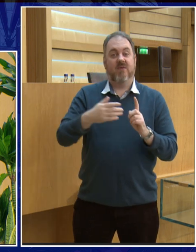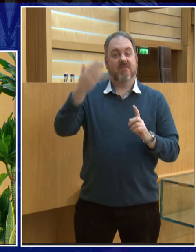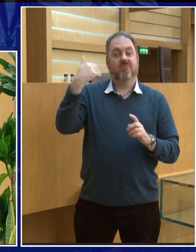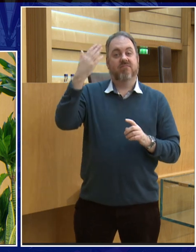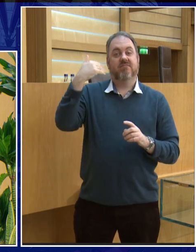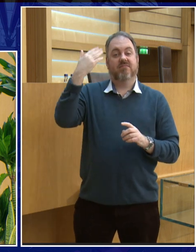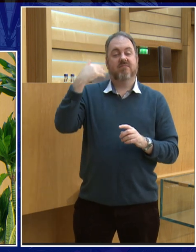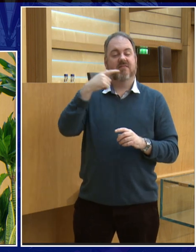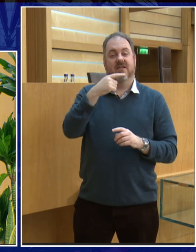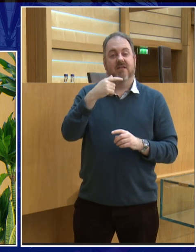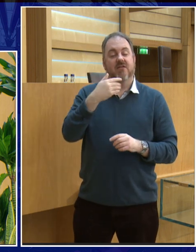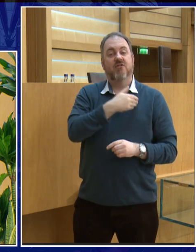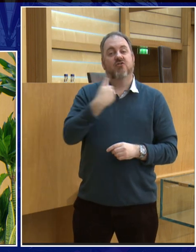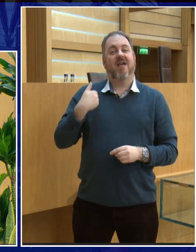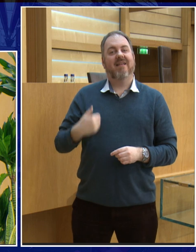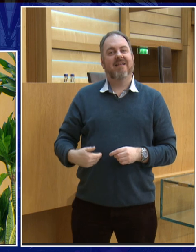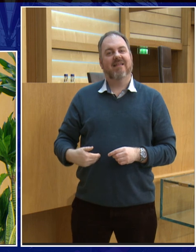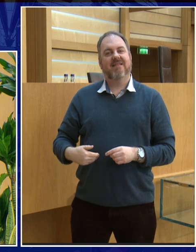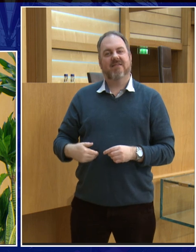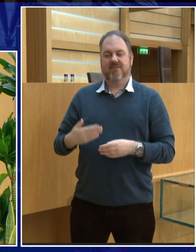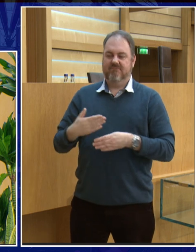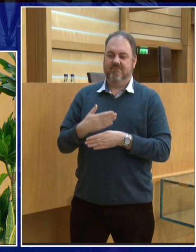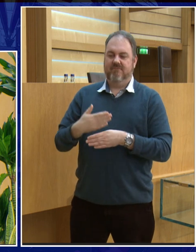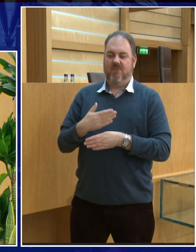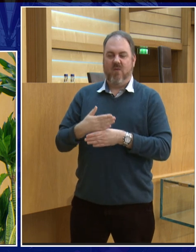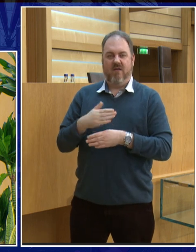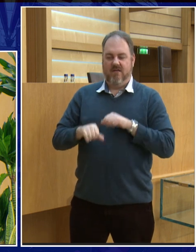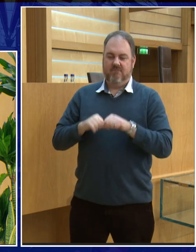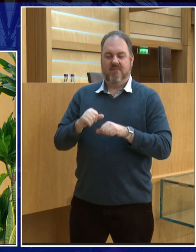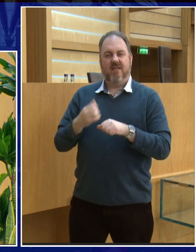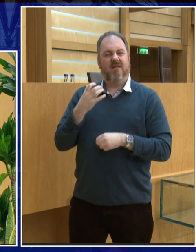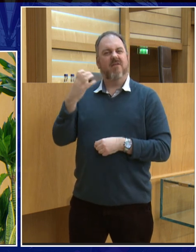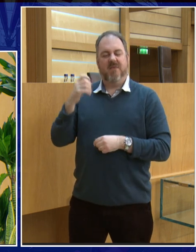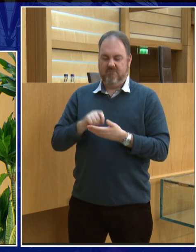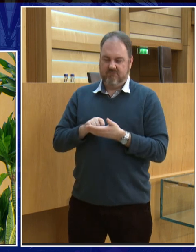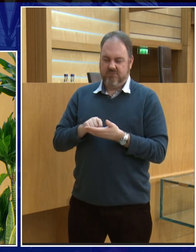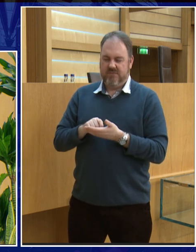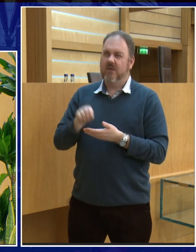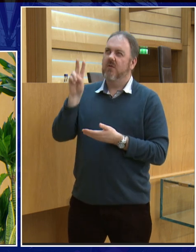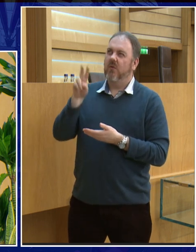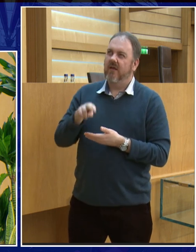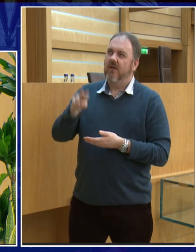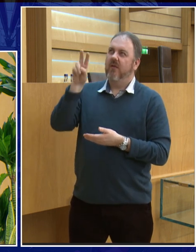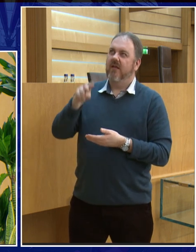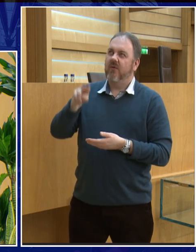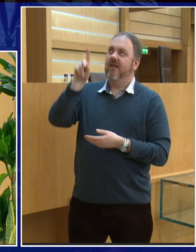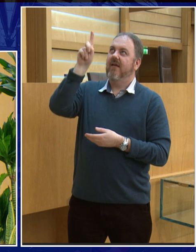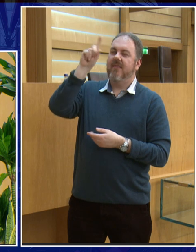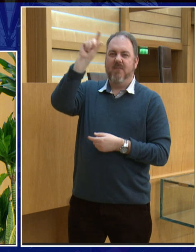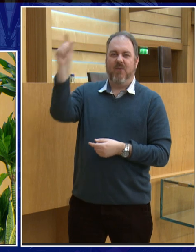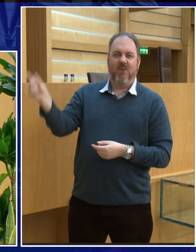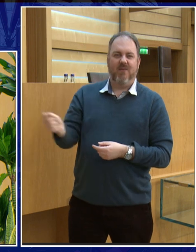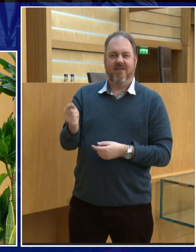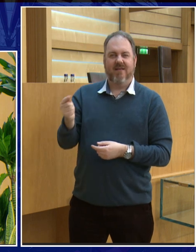bureaucrat and he lived in China and he kept on looking at the moon and sort of think, oh, yeah, the moon and so he did